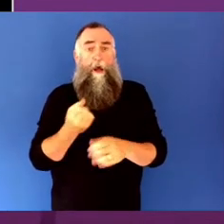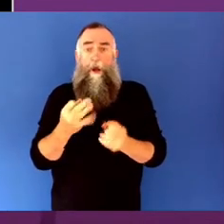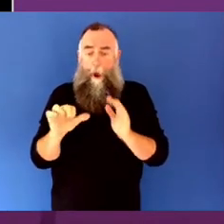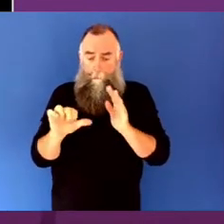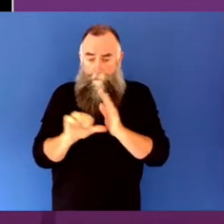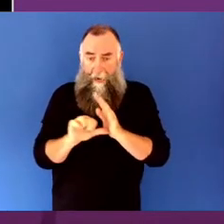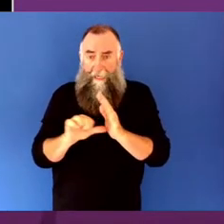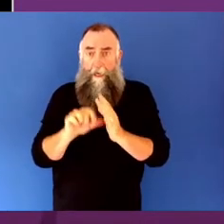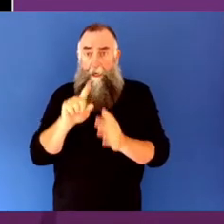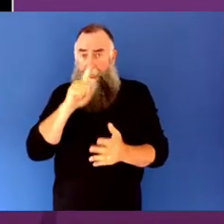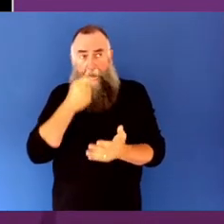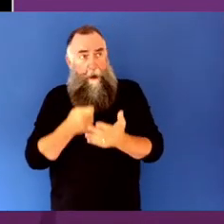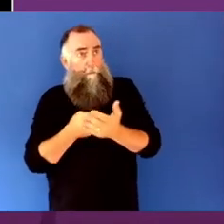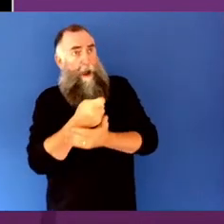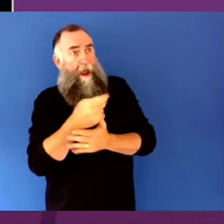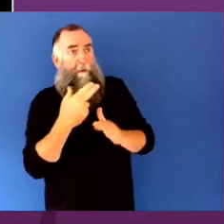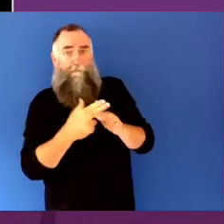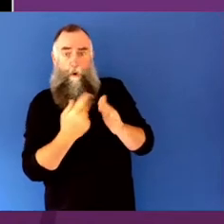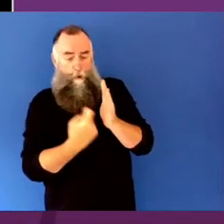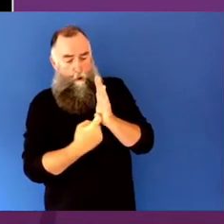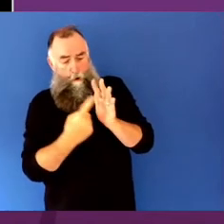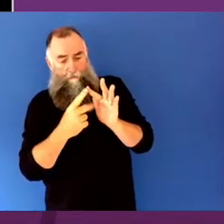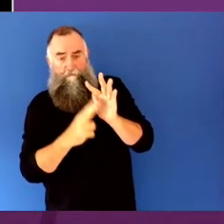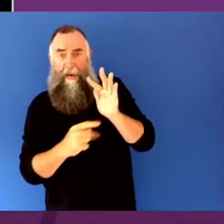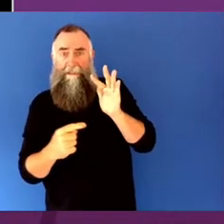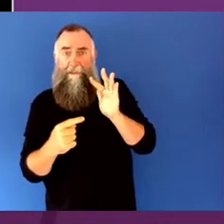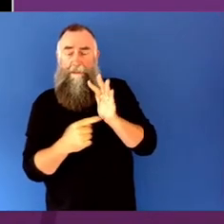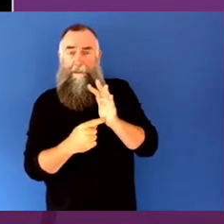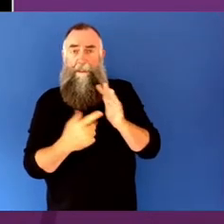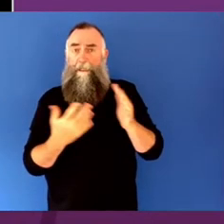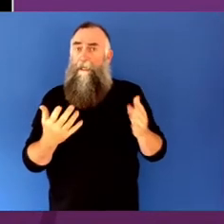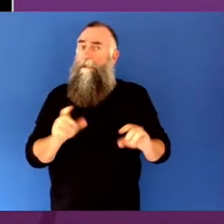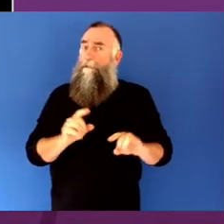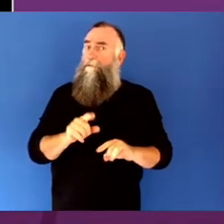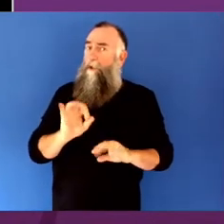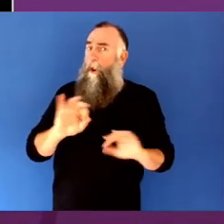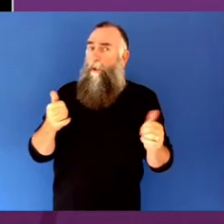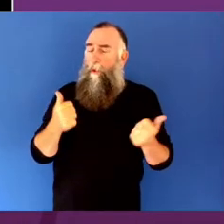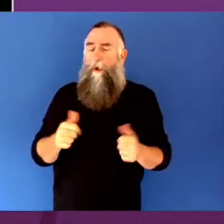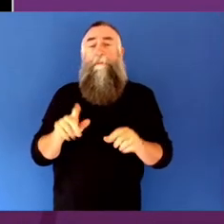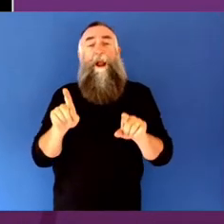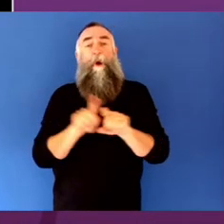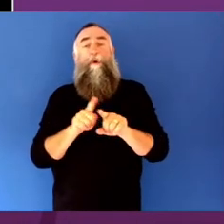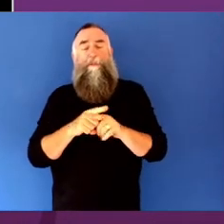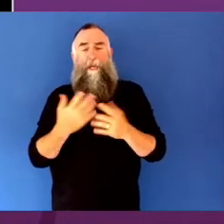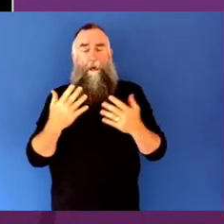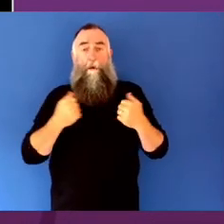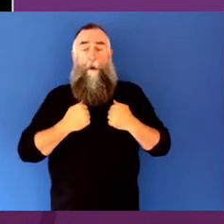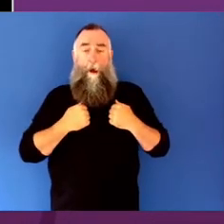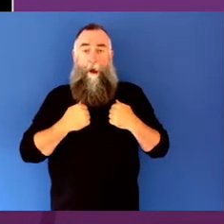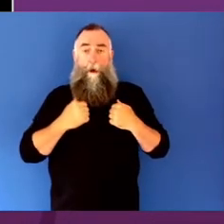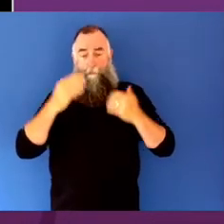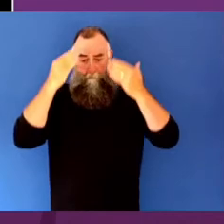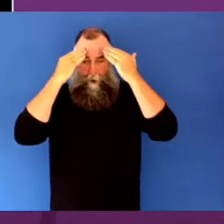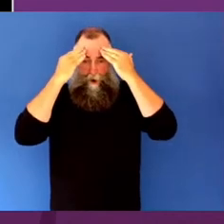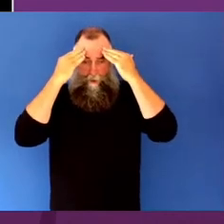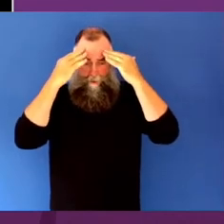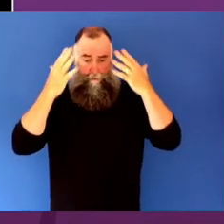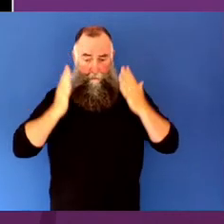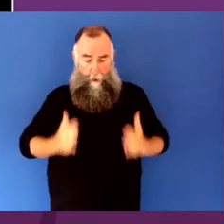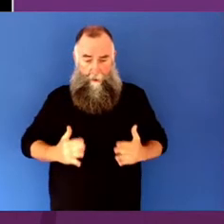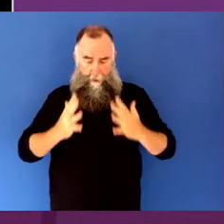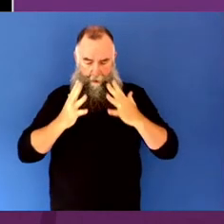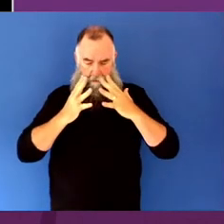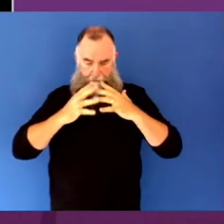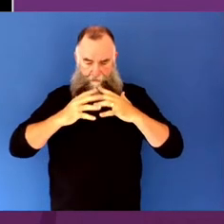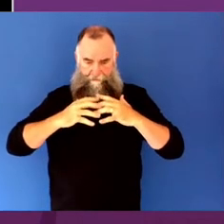week, but it's also very corrosive of your sense of self esteem and sense of purpose. And so for a